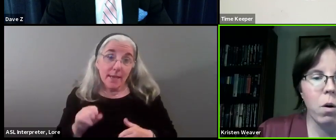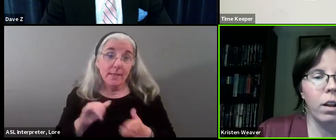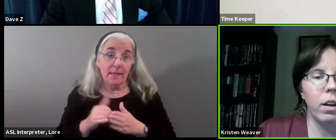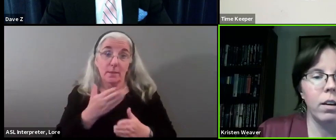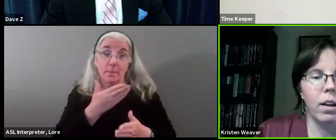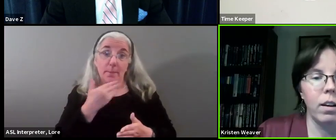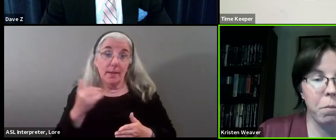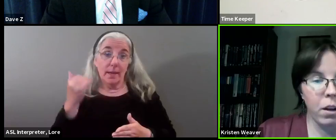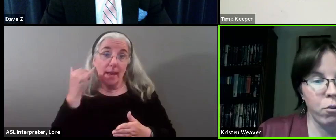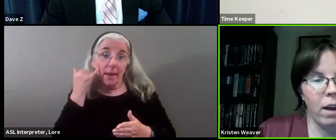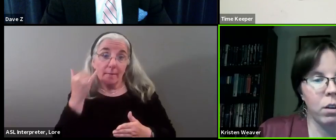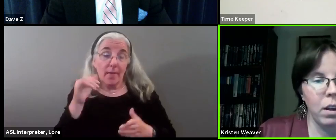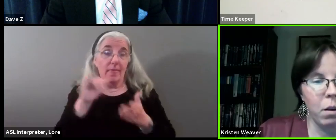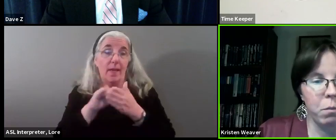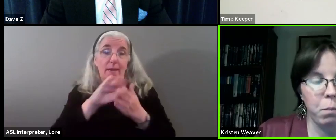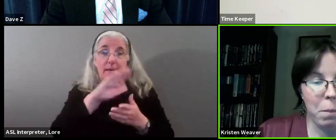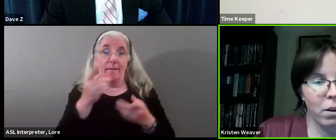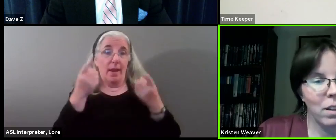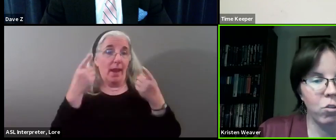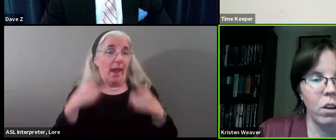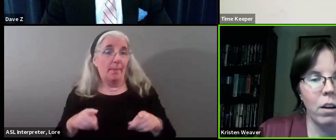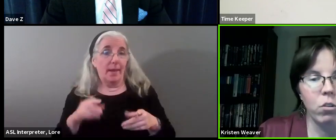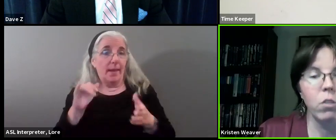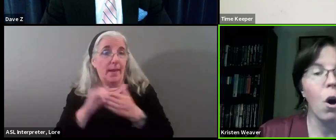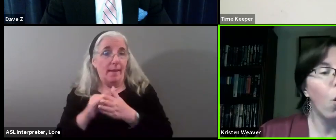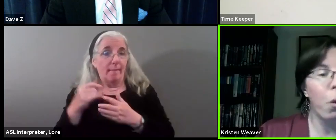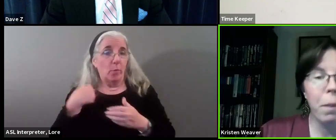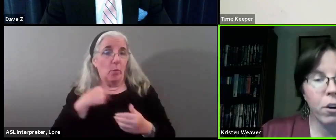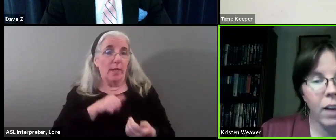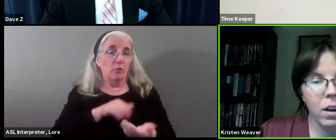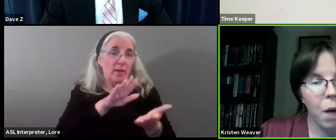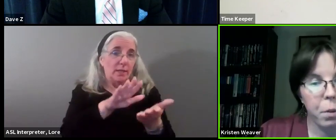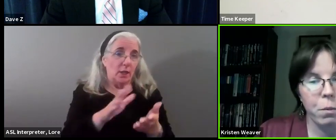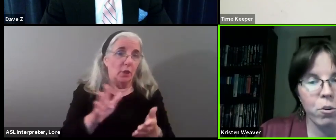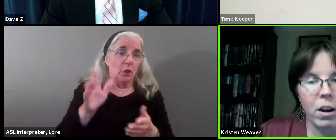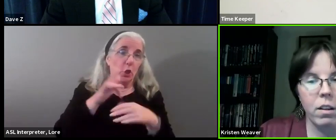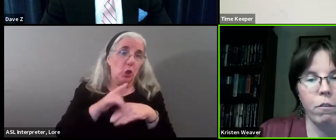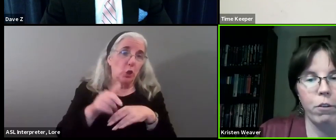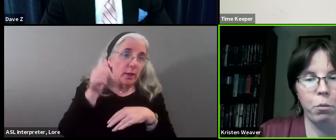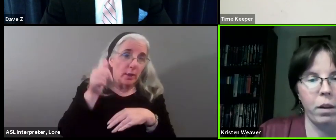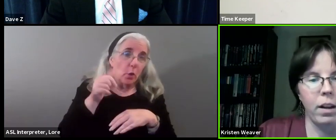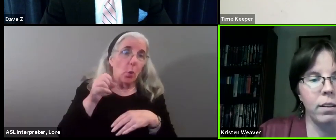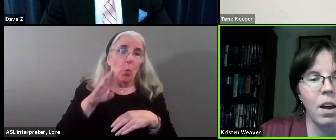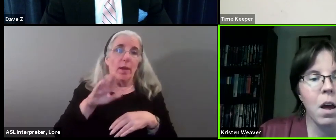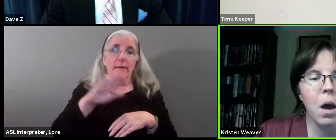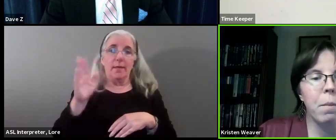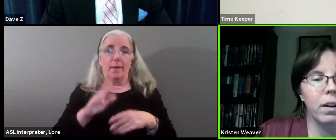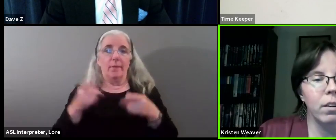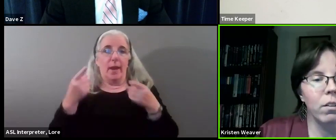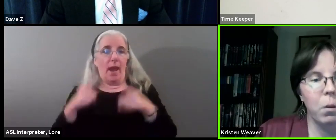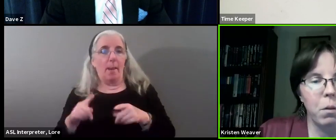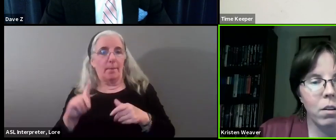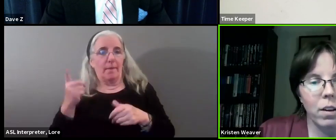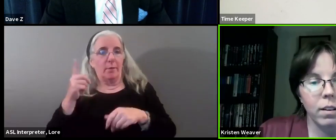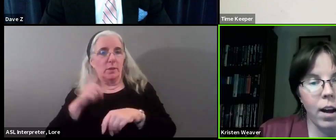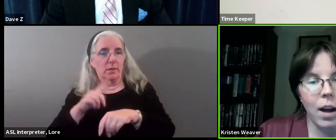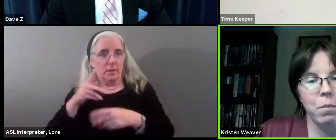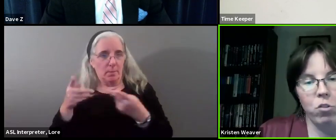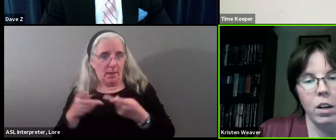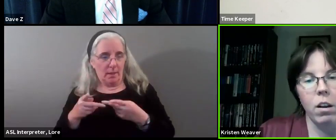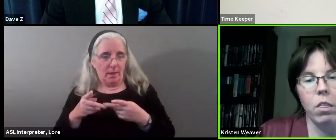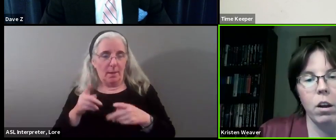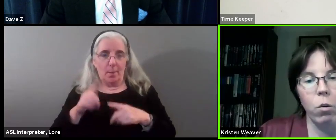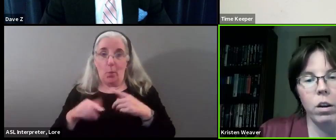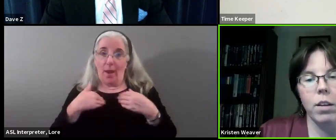if the inequalities had been addressed by previous generations or better yet not perpetrated in the first place. But until someone invents a